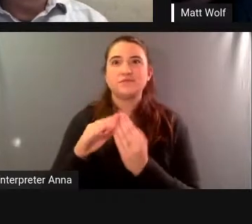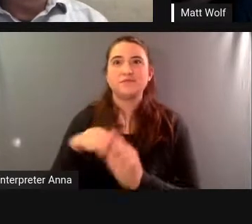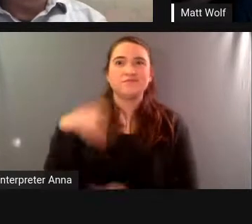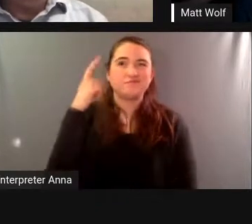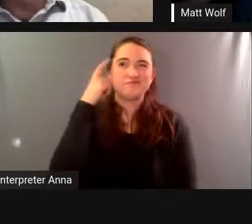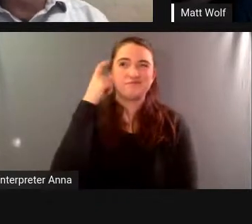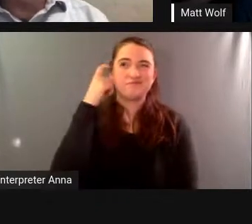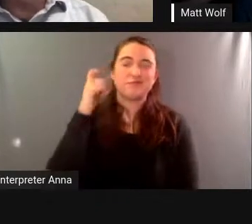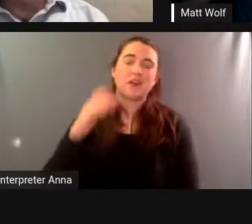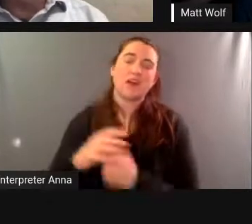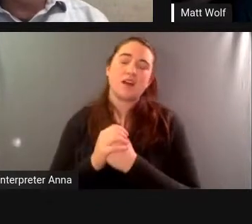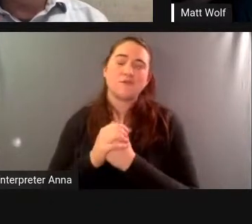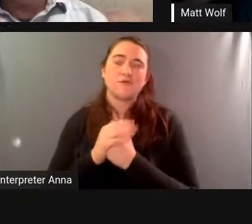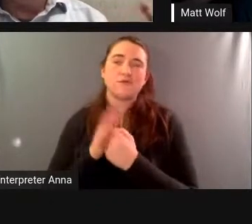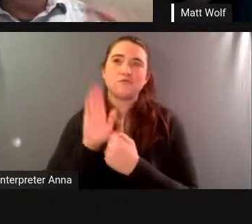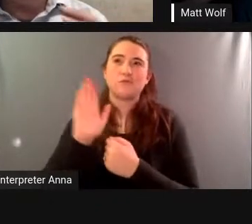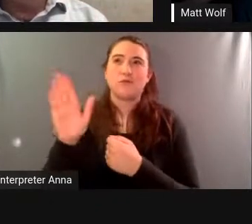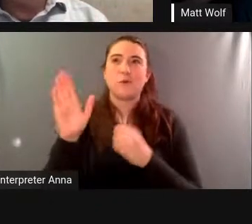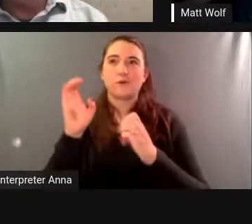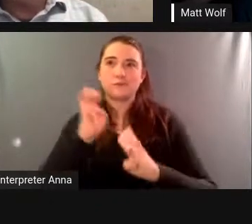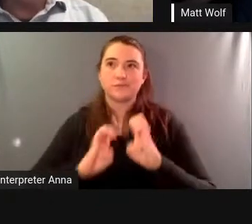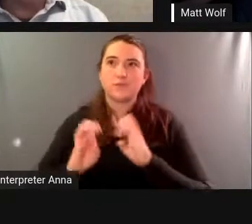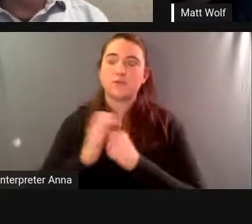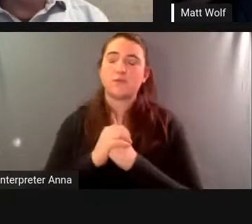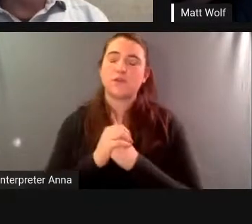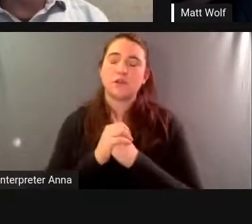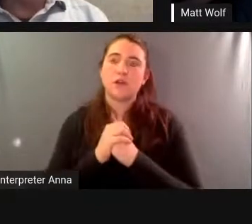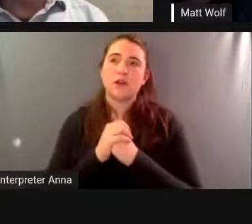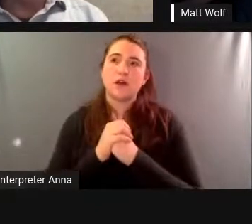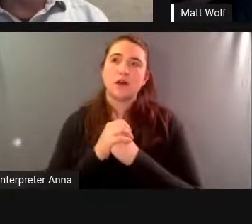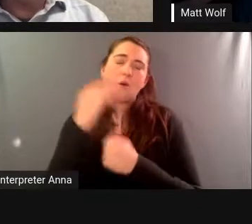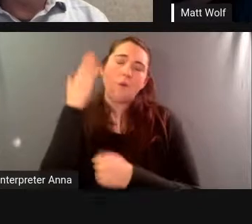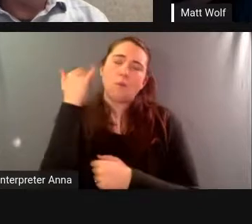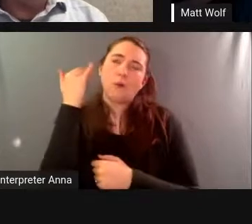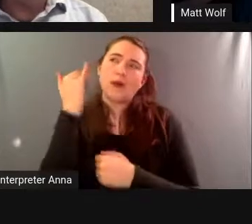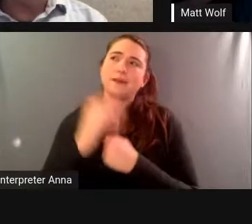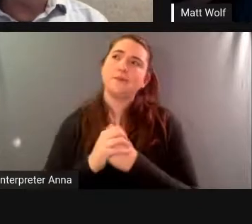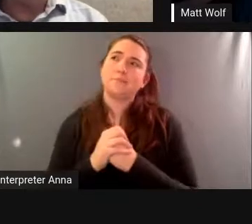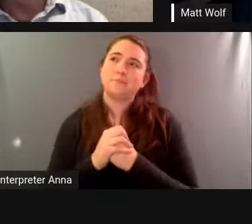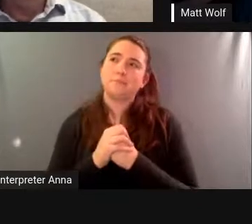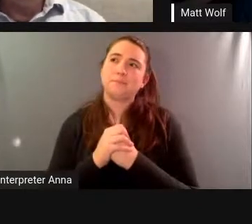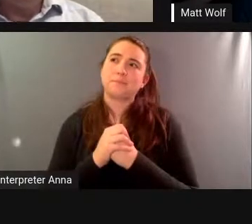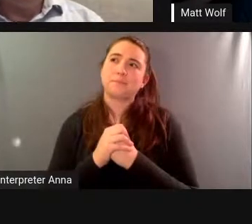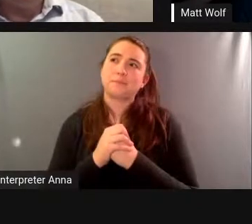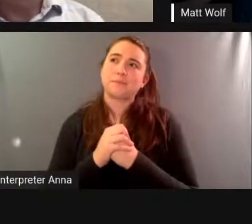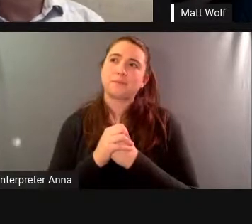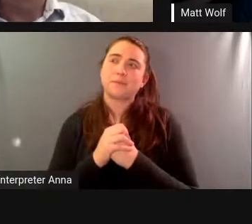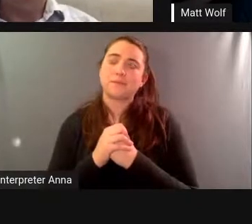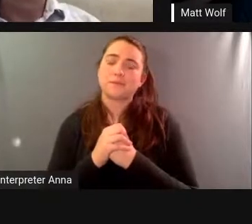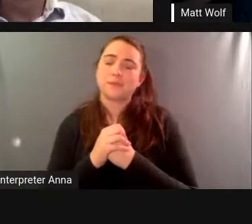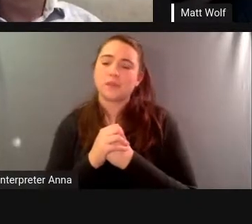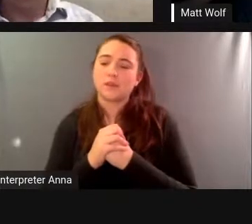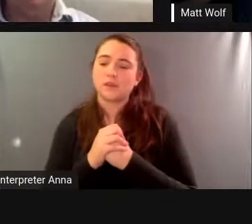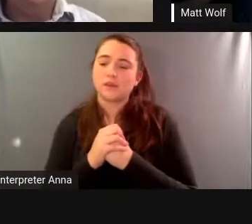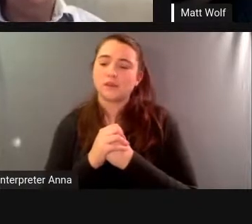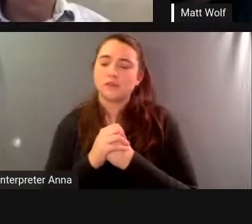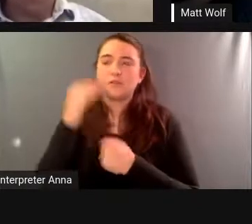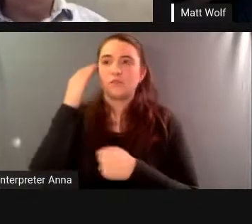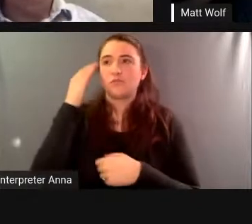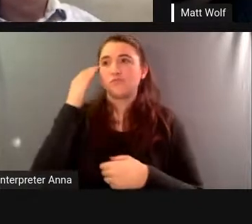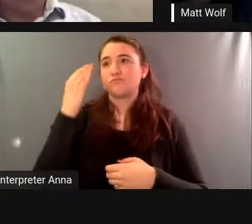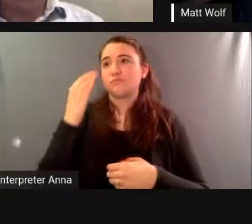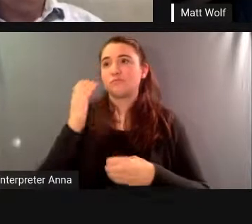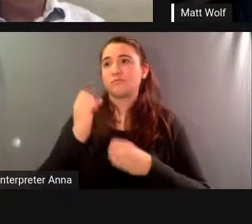um why do you think they were so hostile uh to to what you were doing